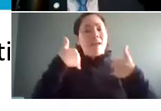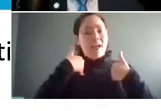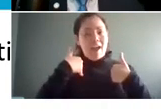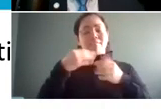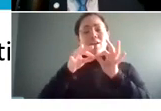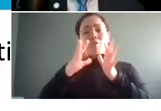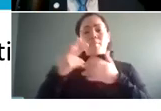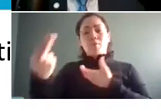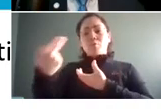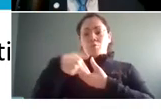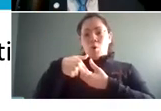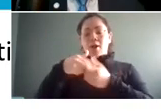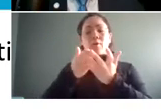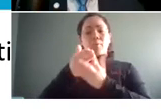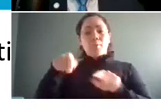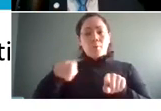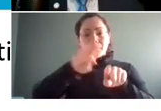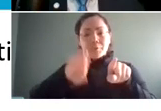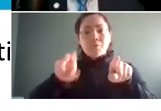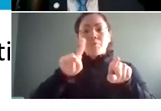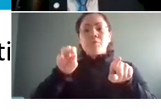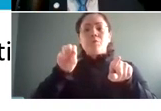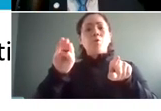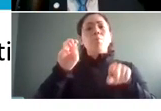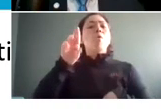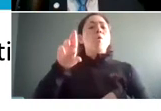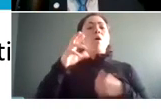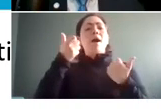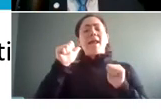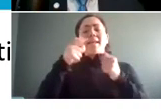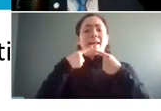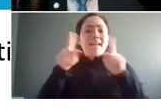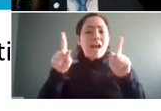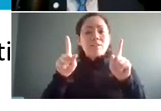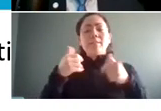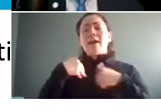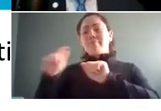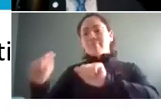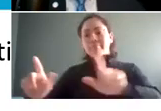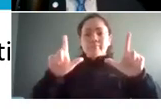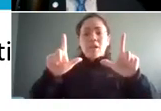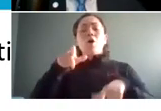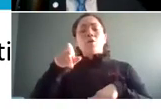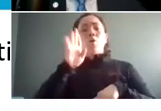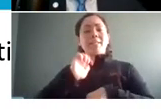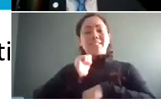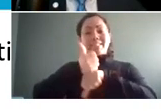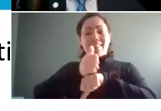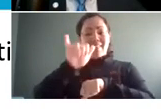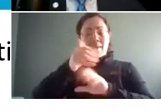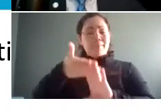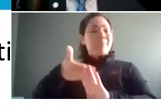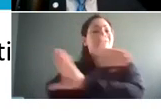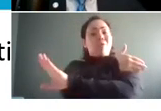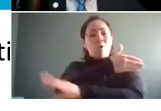a virtual meeting or virtual announcements so that's something where you would schedule that ahead of time so that's